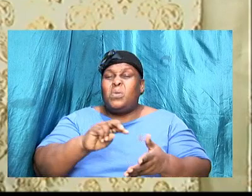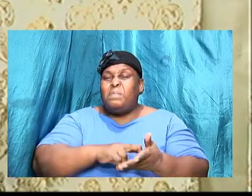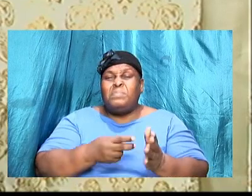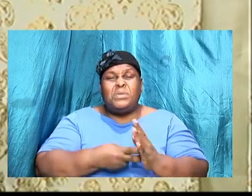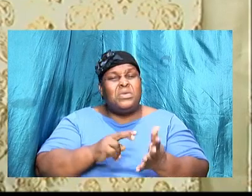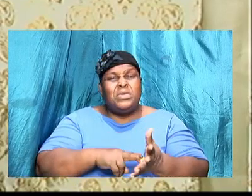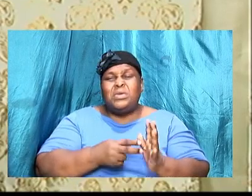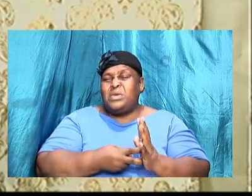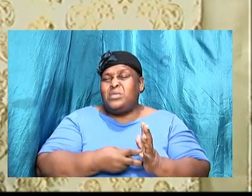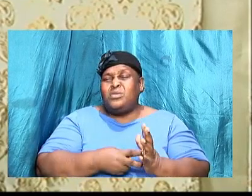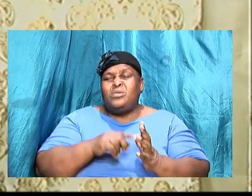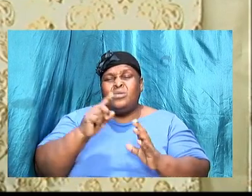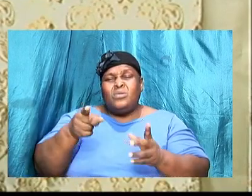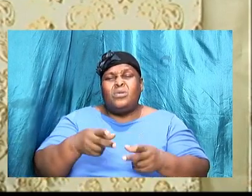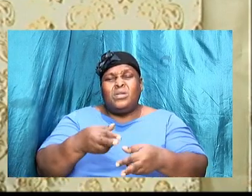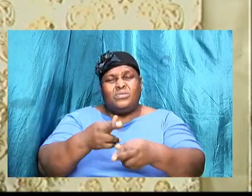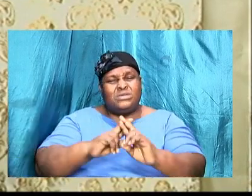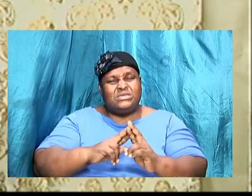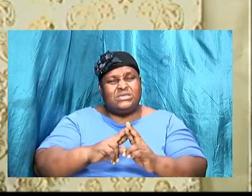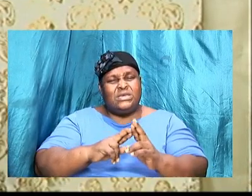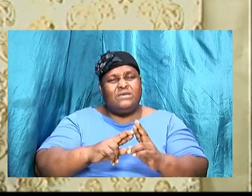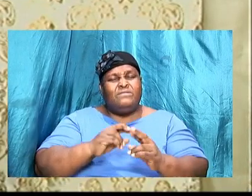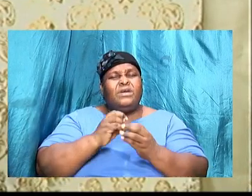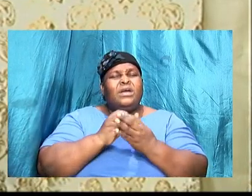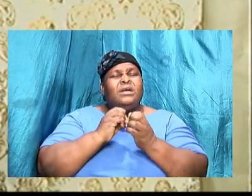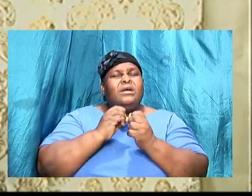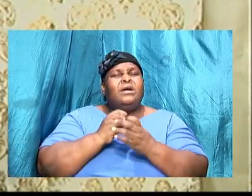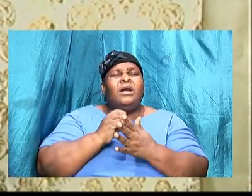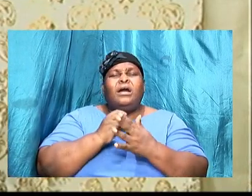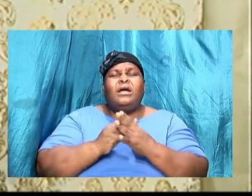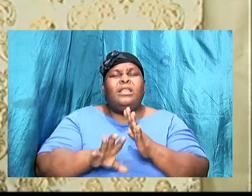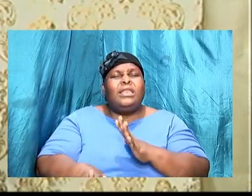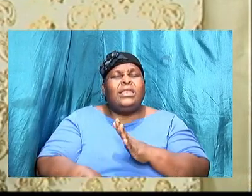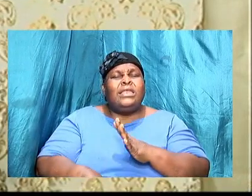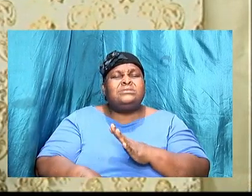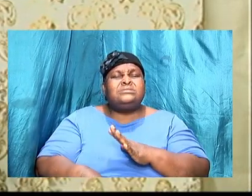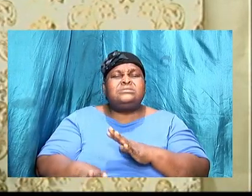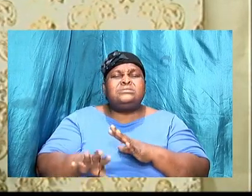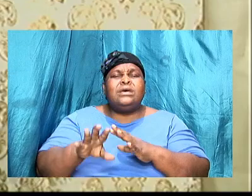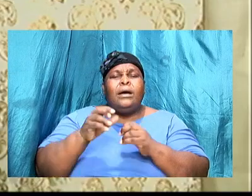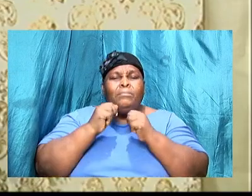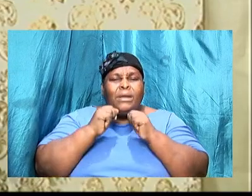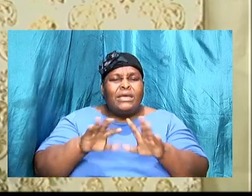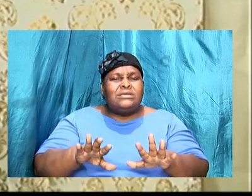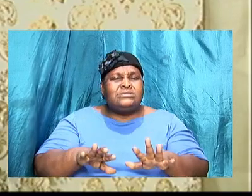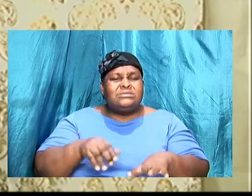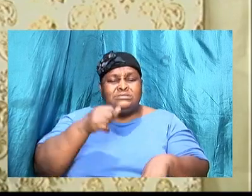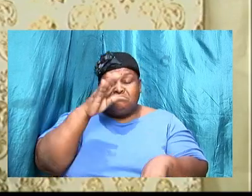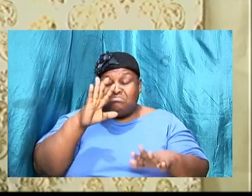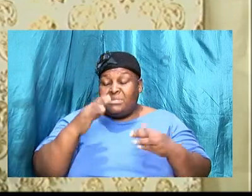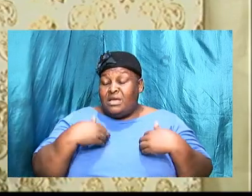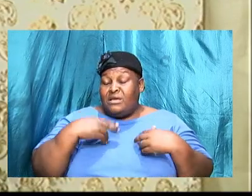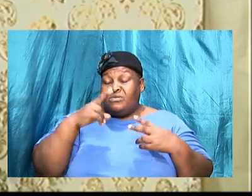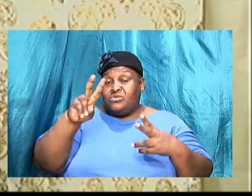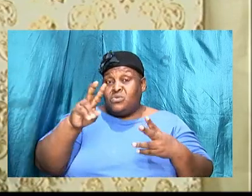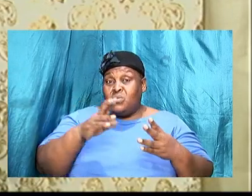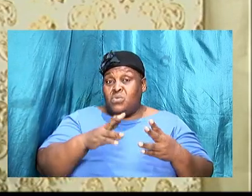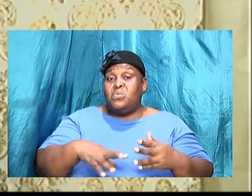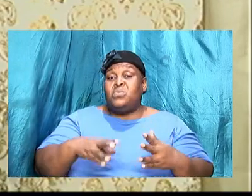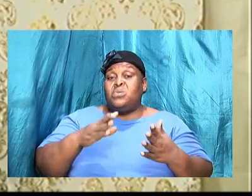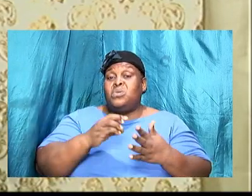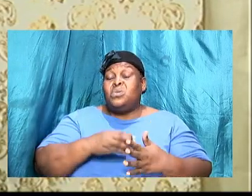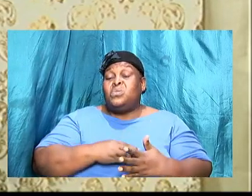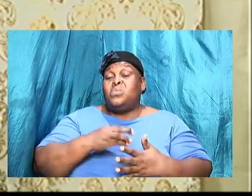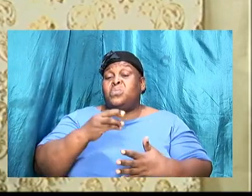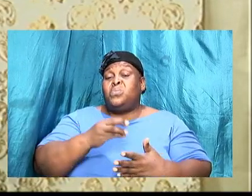get a lesser blessing. No, it doesn't mean that. It doesn't mean that God has two wills for your life. God has one